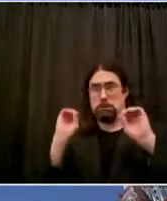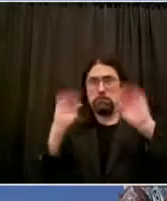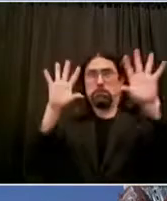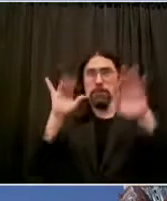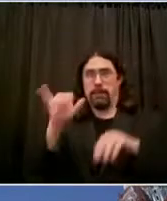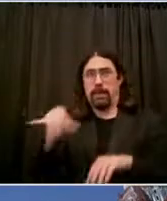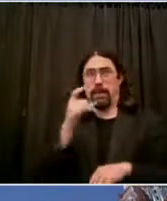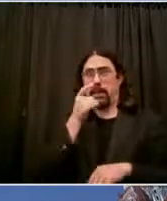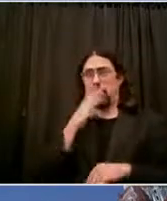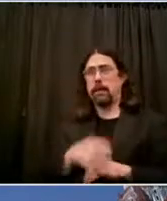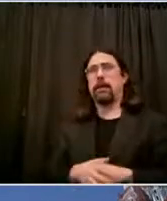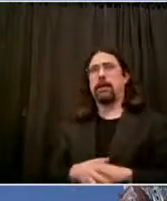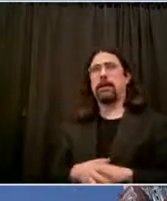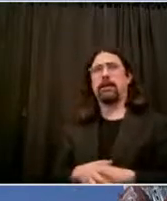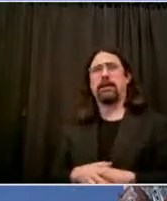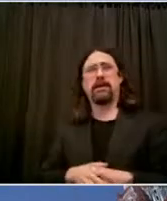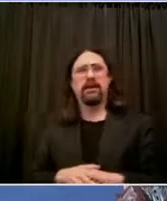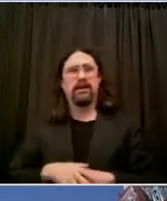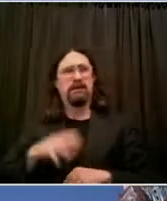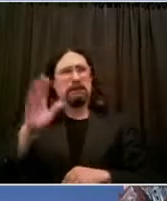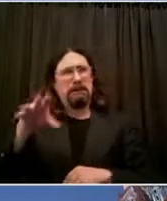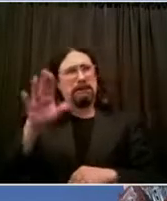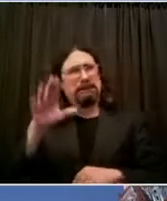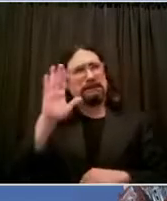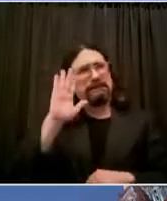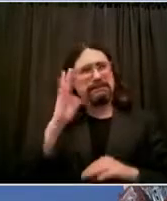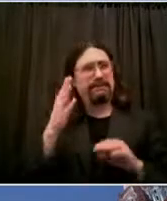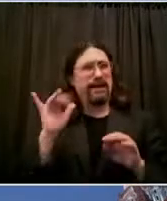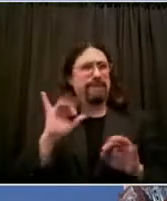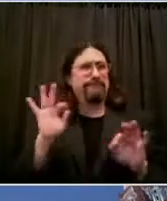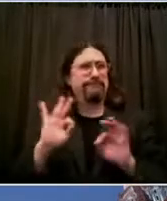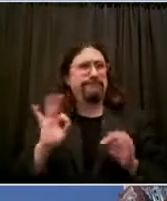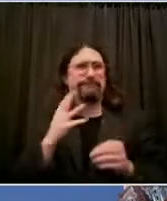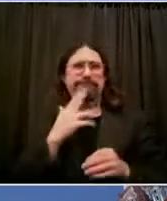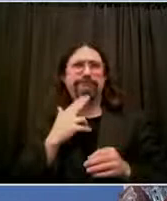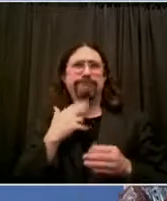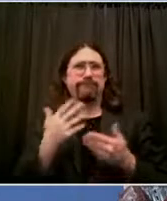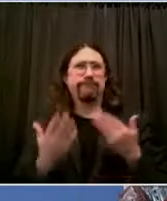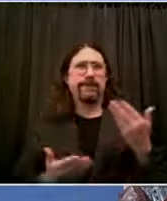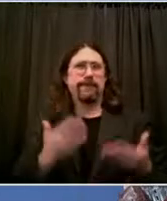people of Houston, with all of those fighting right now for justice.